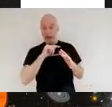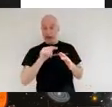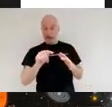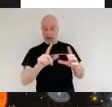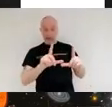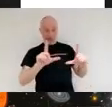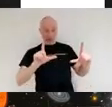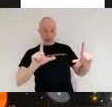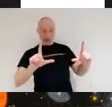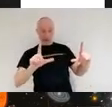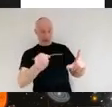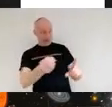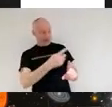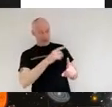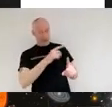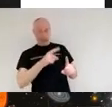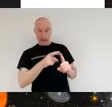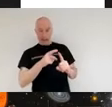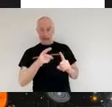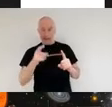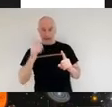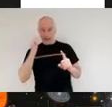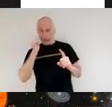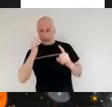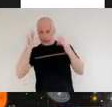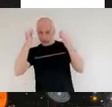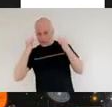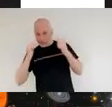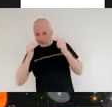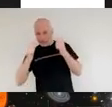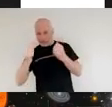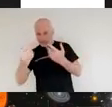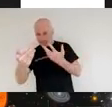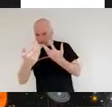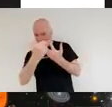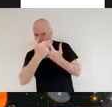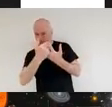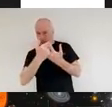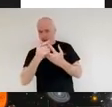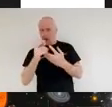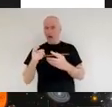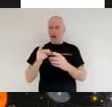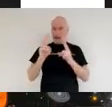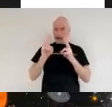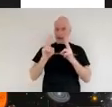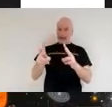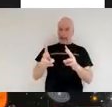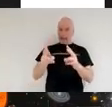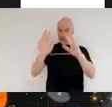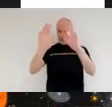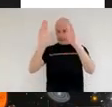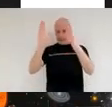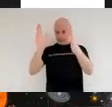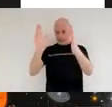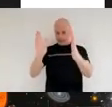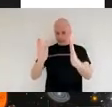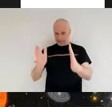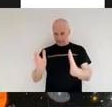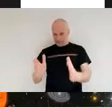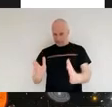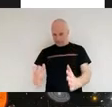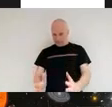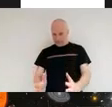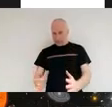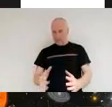see that we can see through that bin bag and we can make out my colleague infrared being a longer wavelength has different